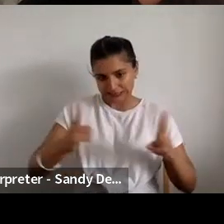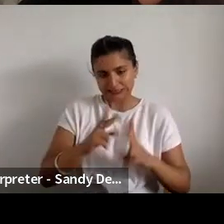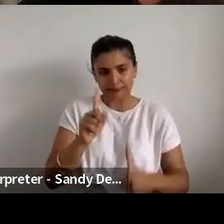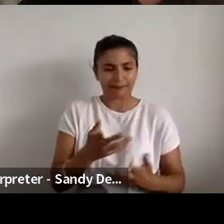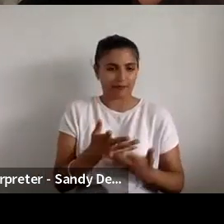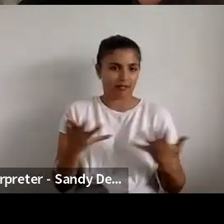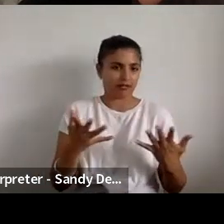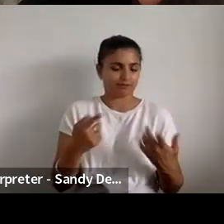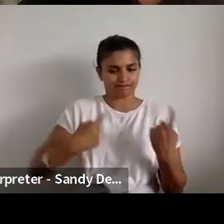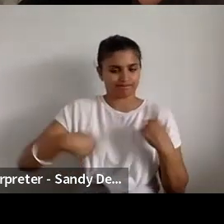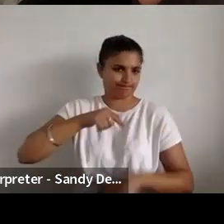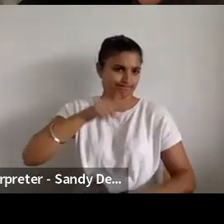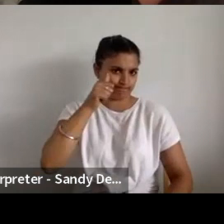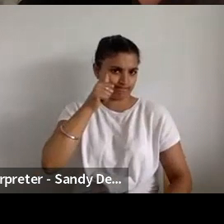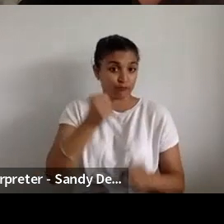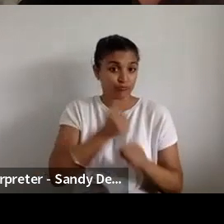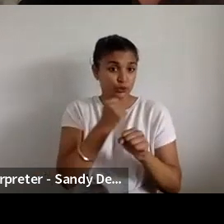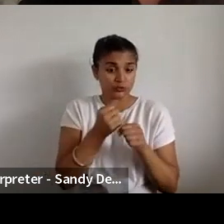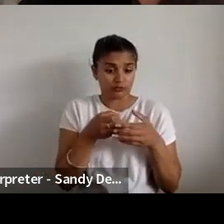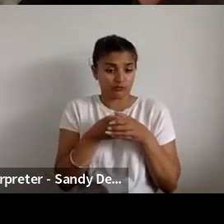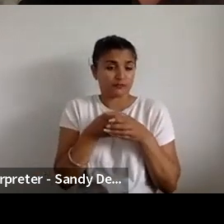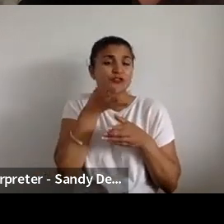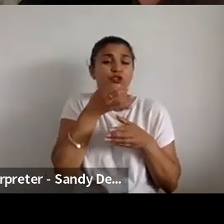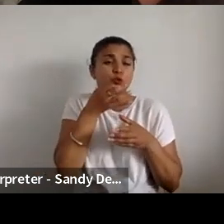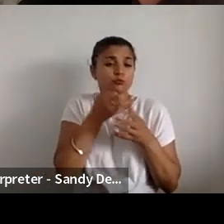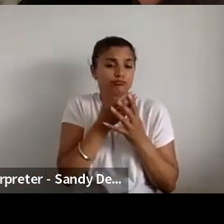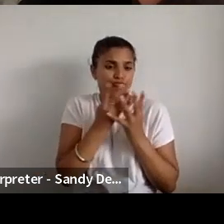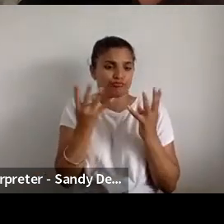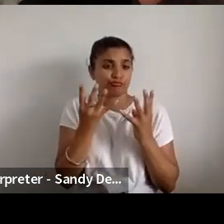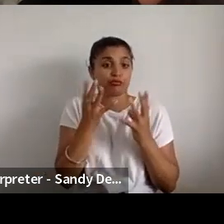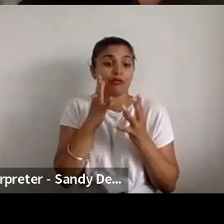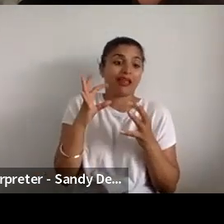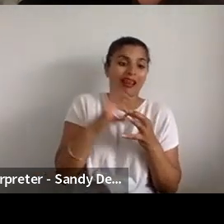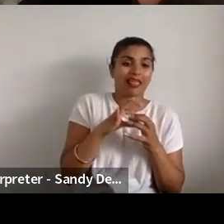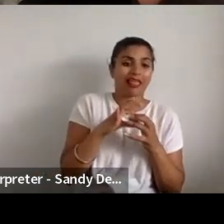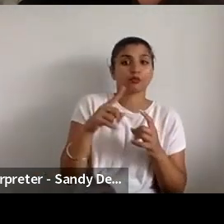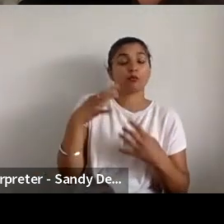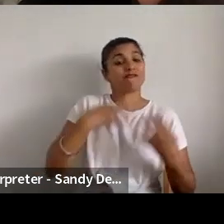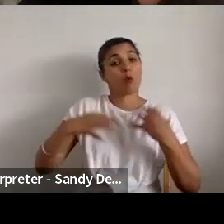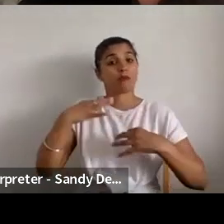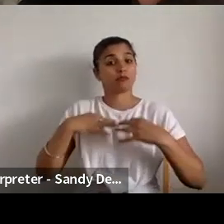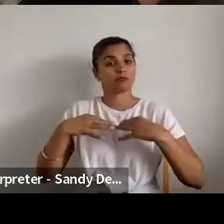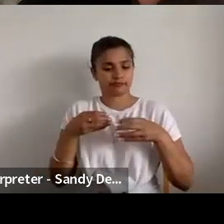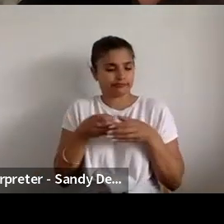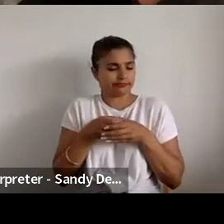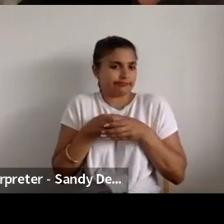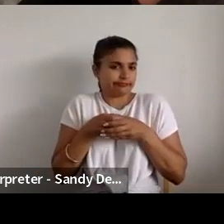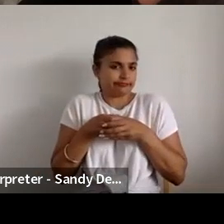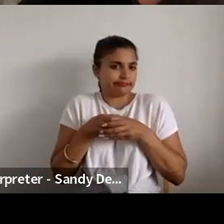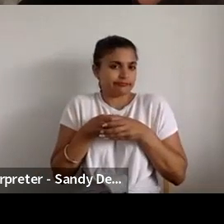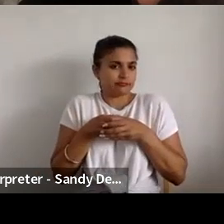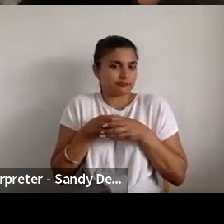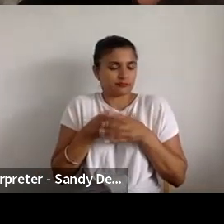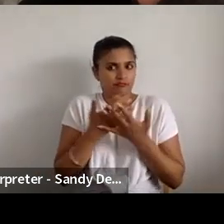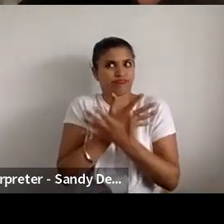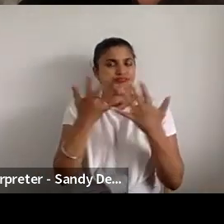already like the producing pool is small, the live art or performance pool is kind of small when you get in there. And then